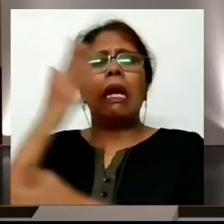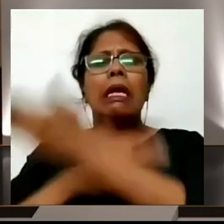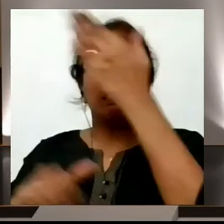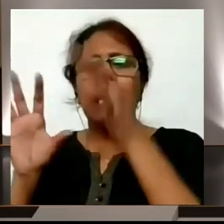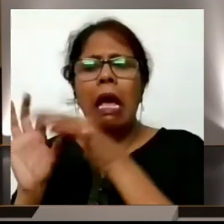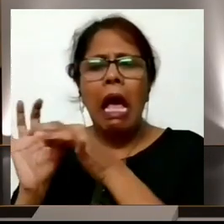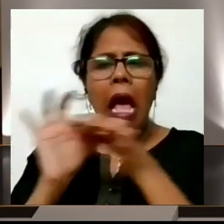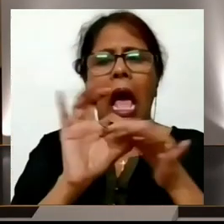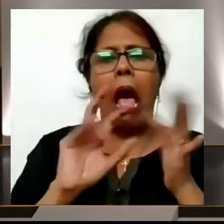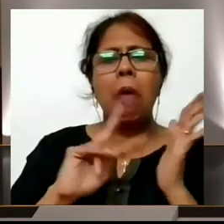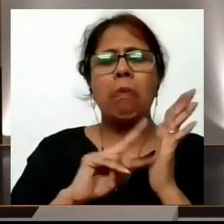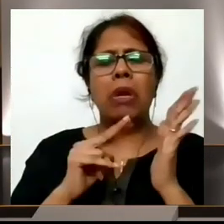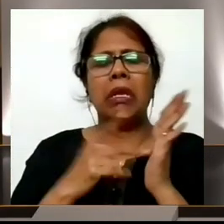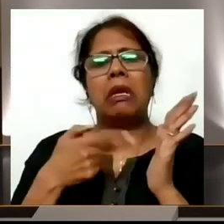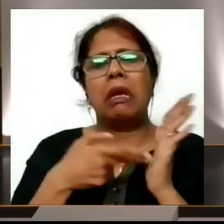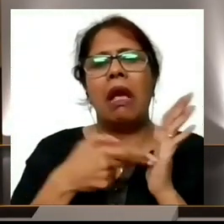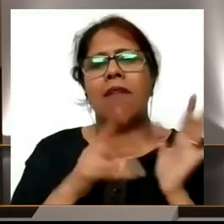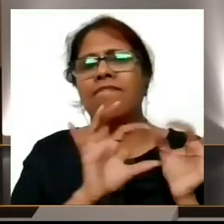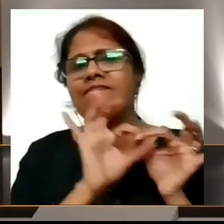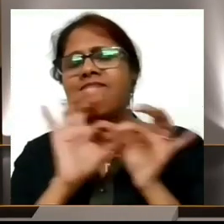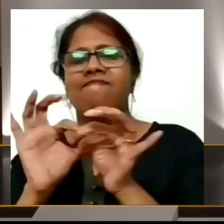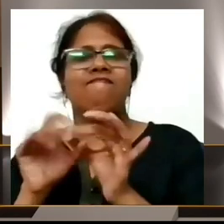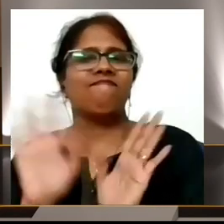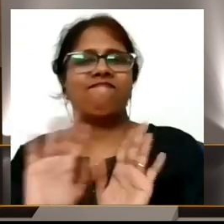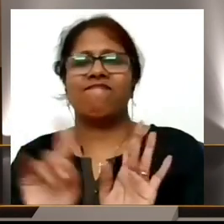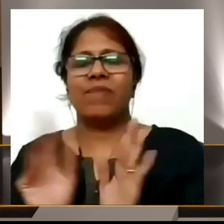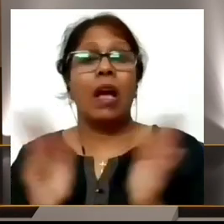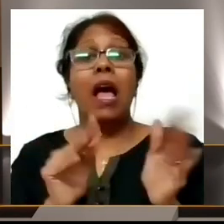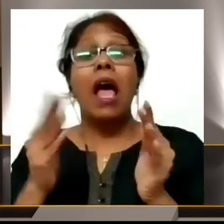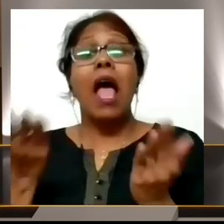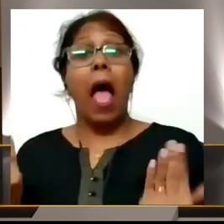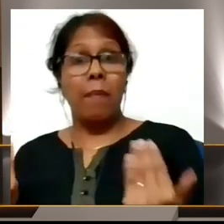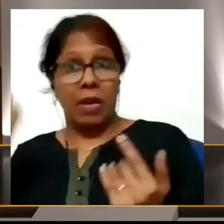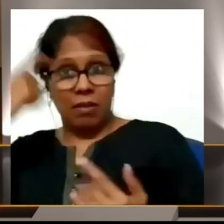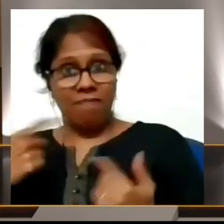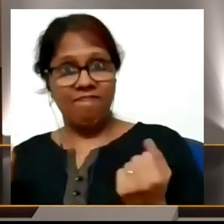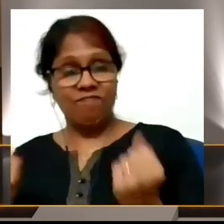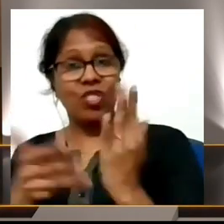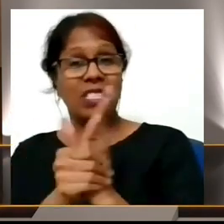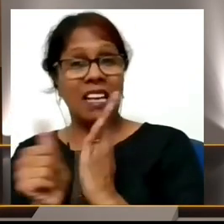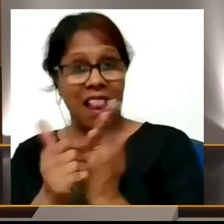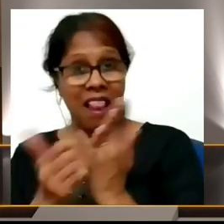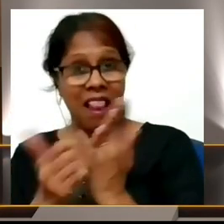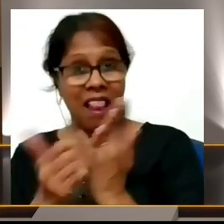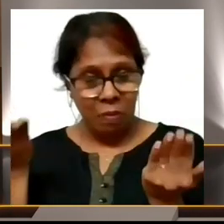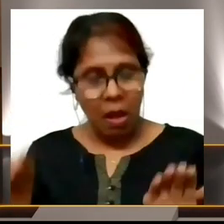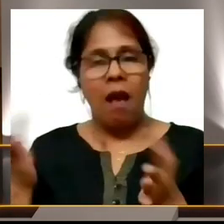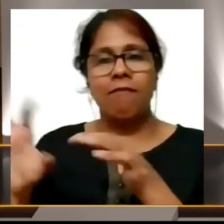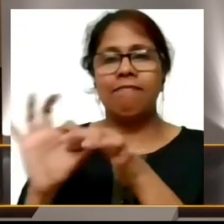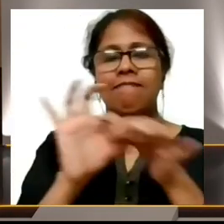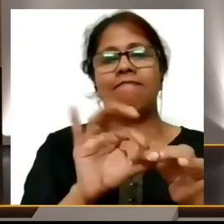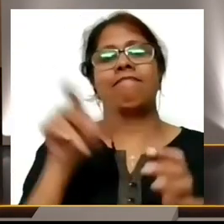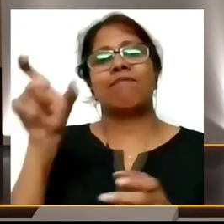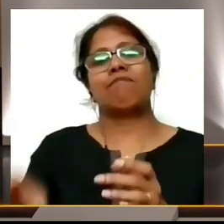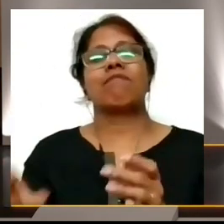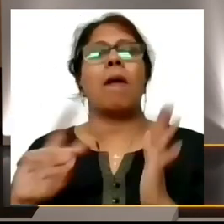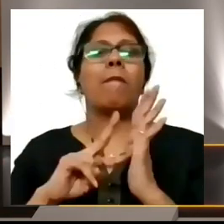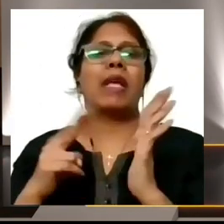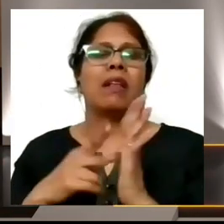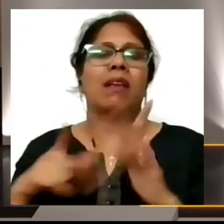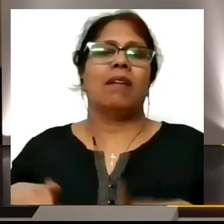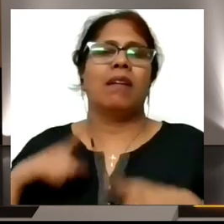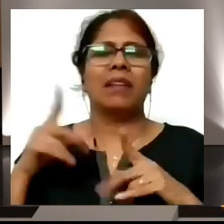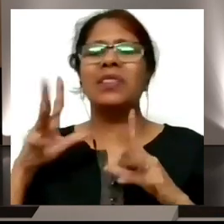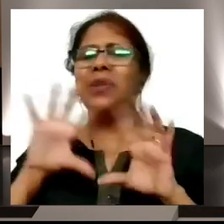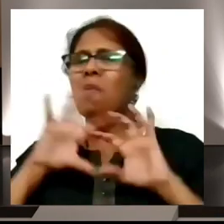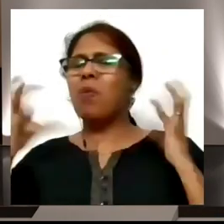start defining yourself by your abilities by your talents like I say the world sees you the way you